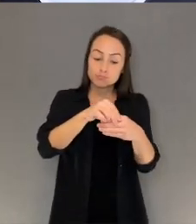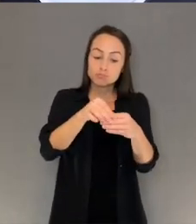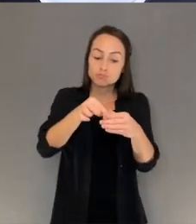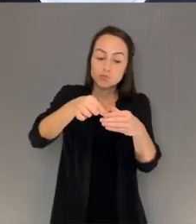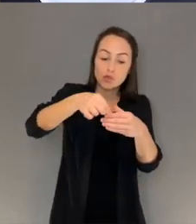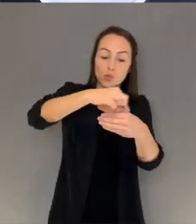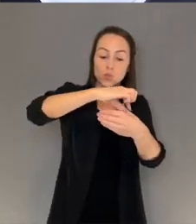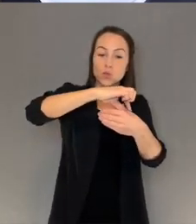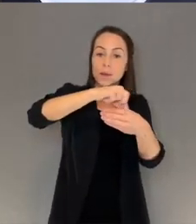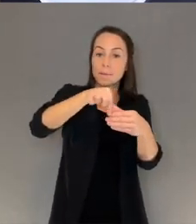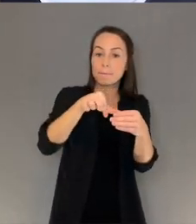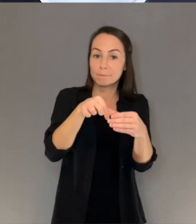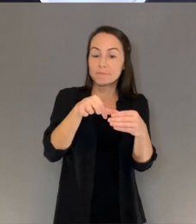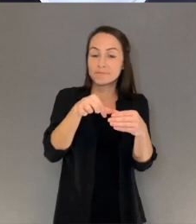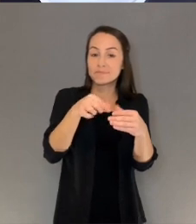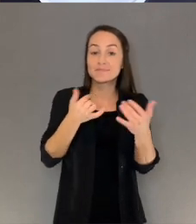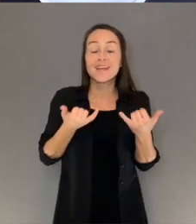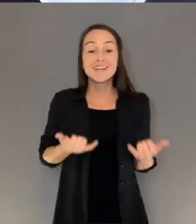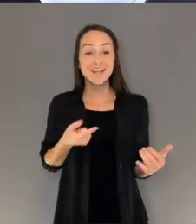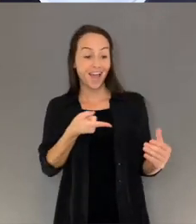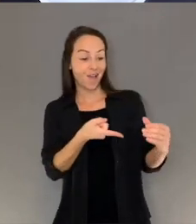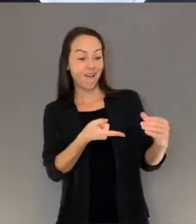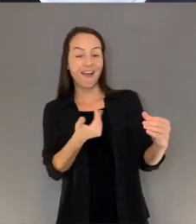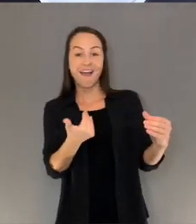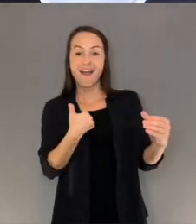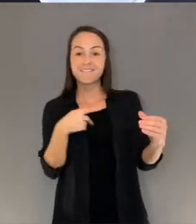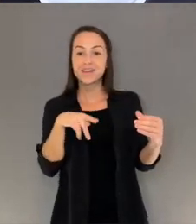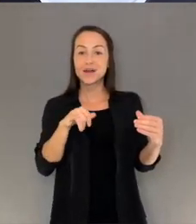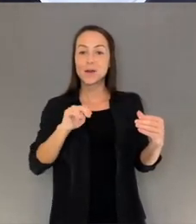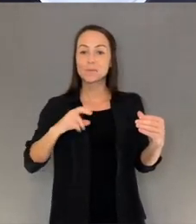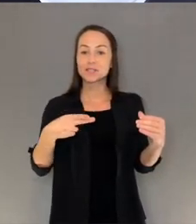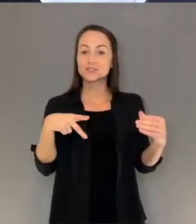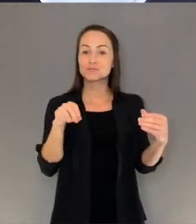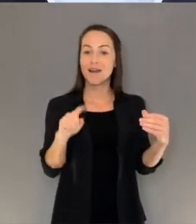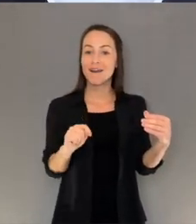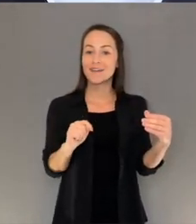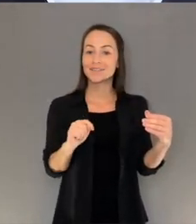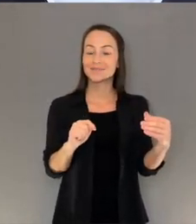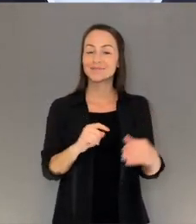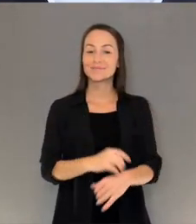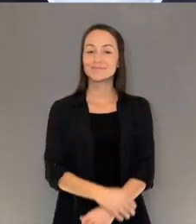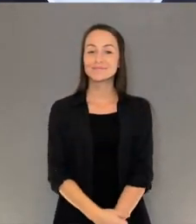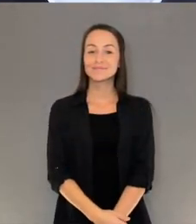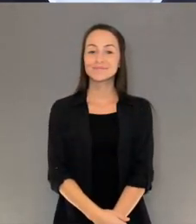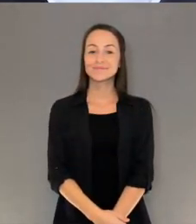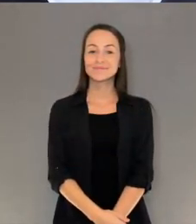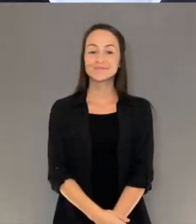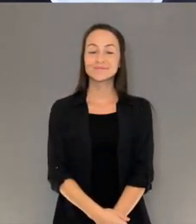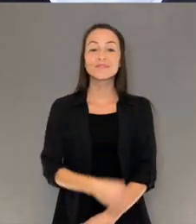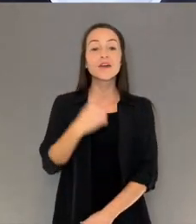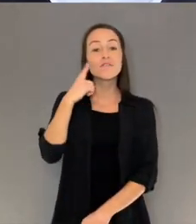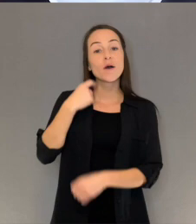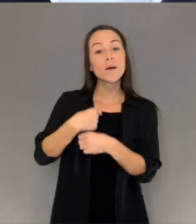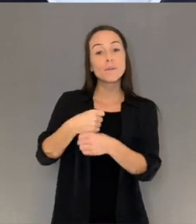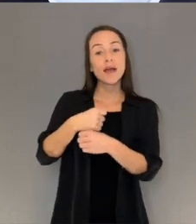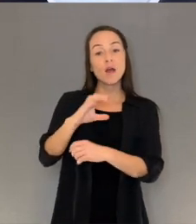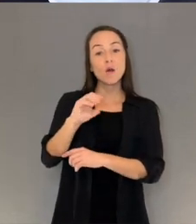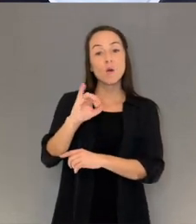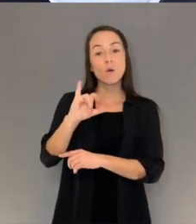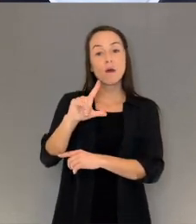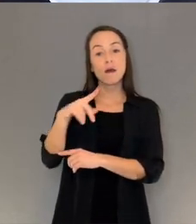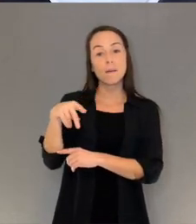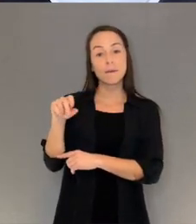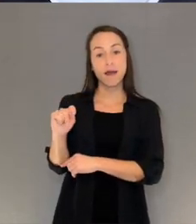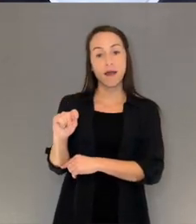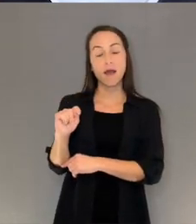of the pot Now you have a pinch pot For a coil pot, start by taking a piece of